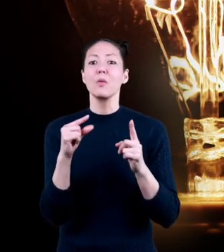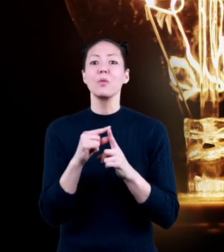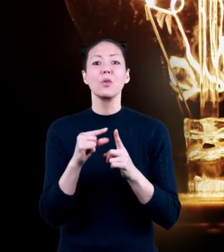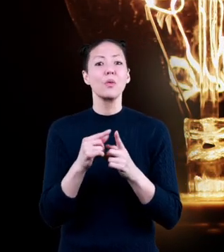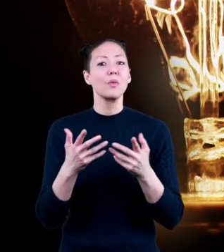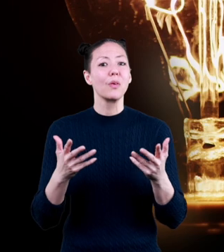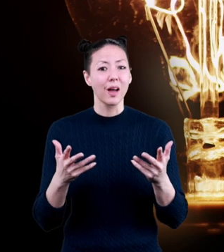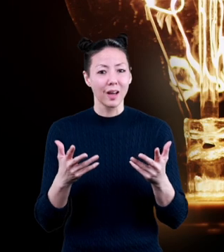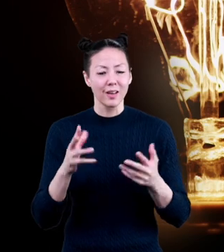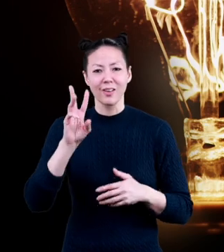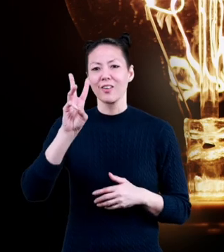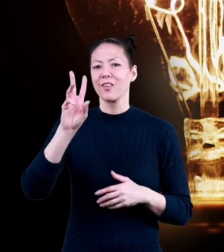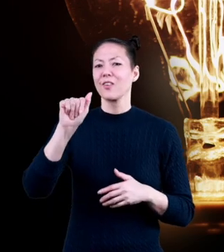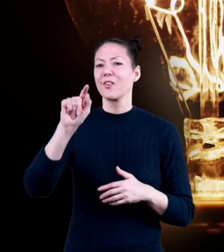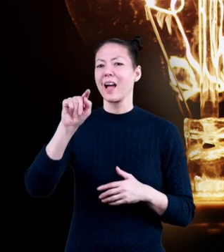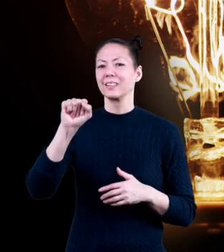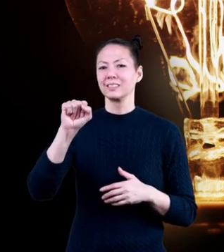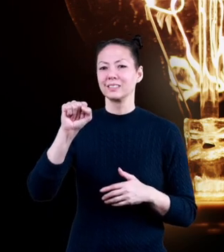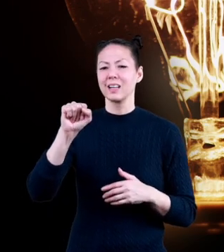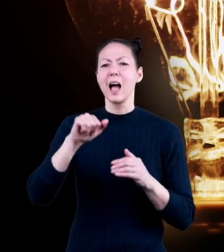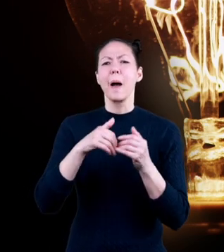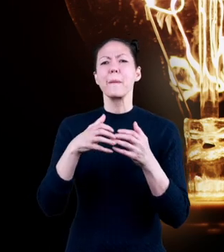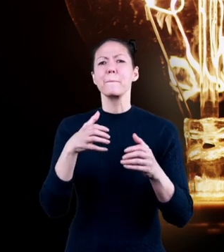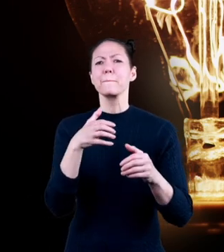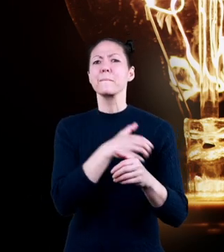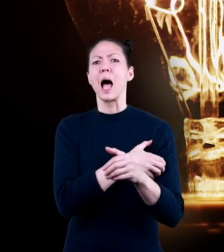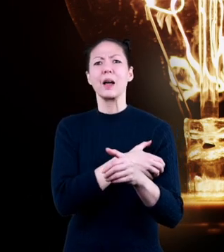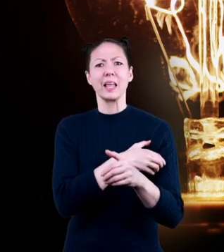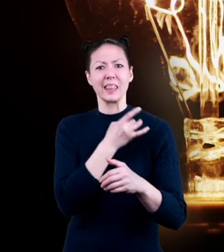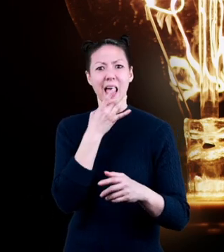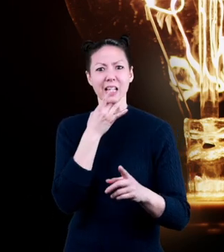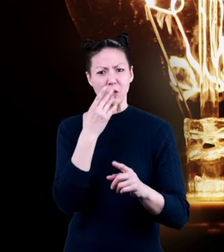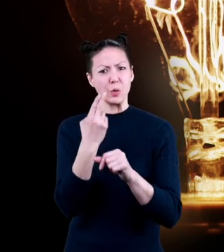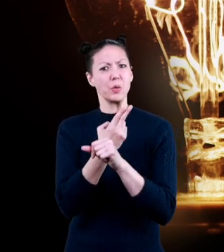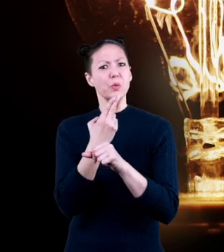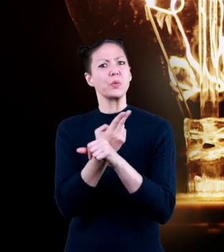watts, or how much power a light is using.